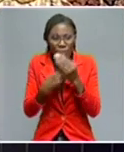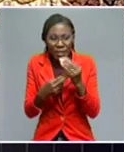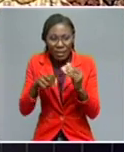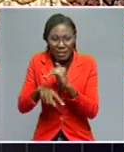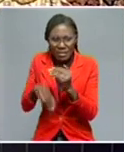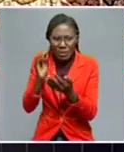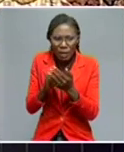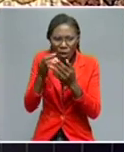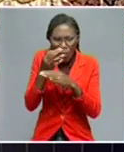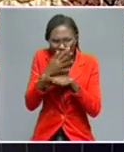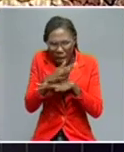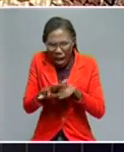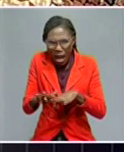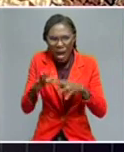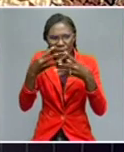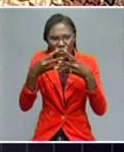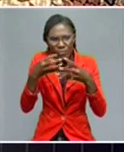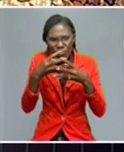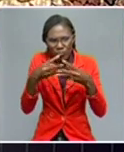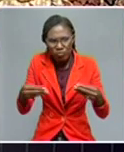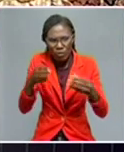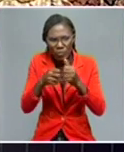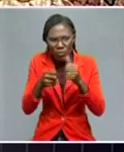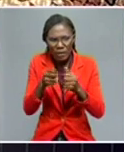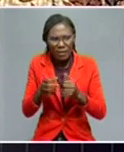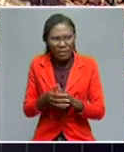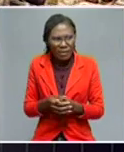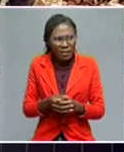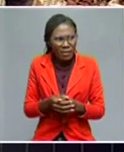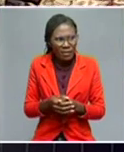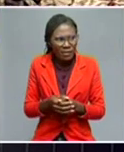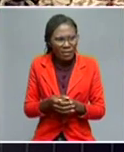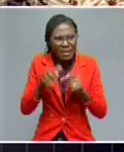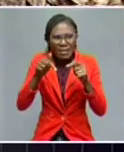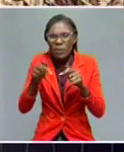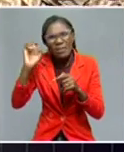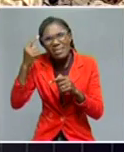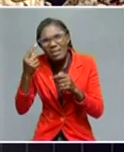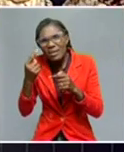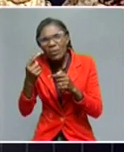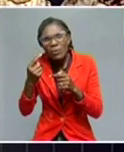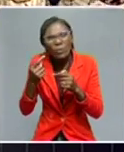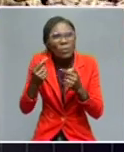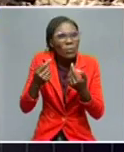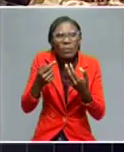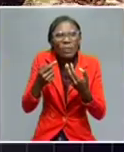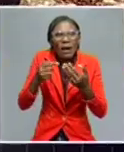you think Africa… should Africa do more in this conflict? There is nothing we can do, but there is a lot we can say.